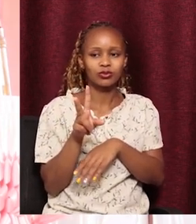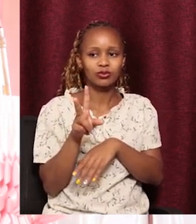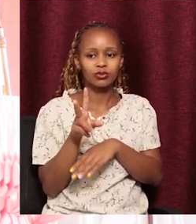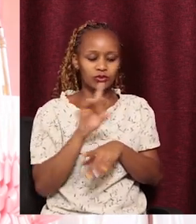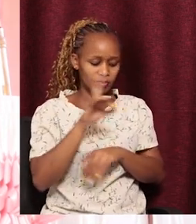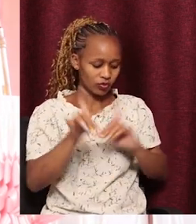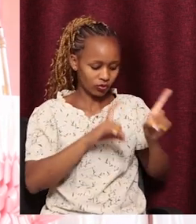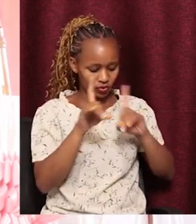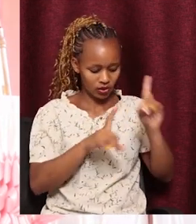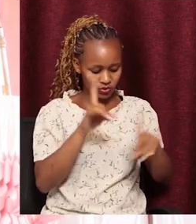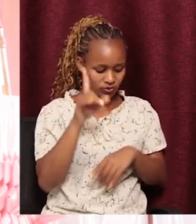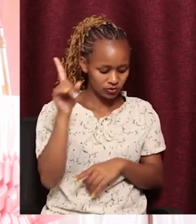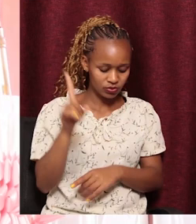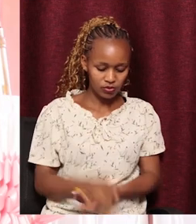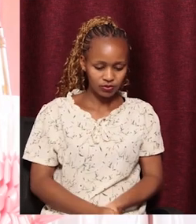they'll ask you,